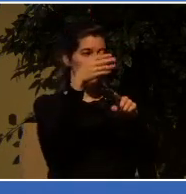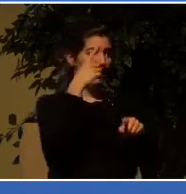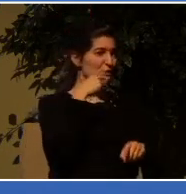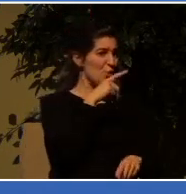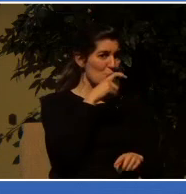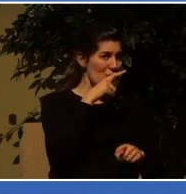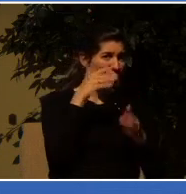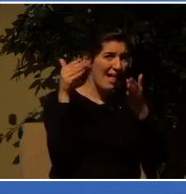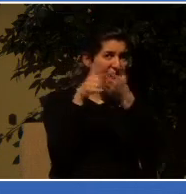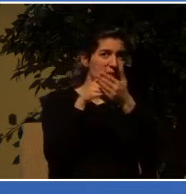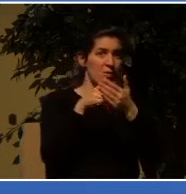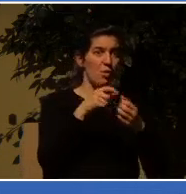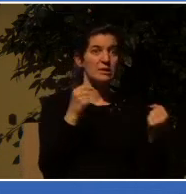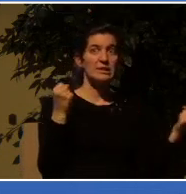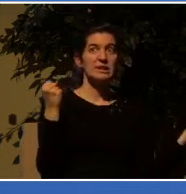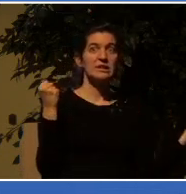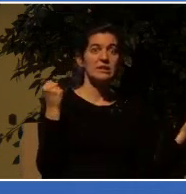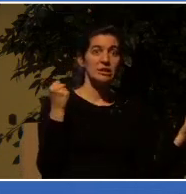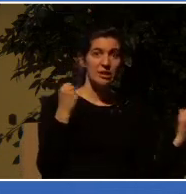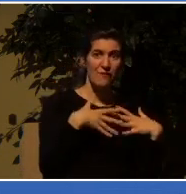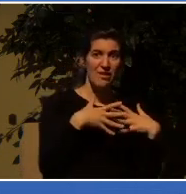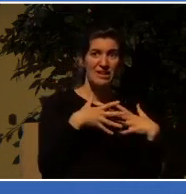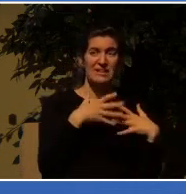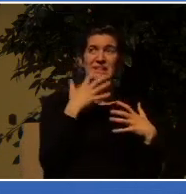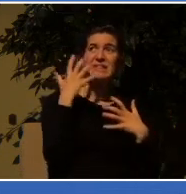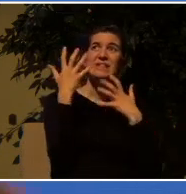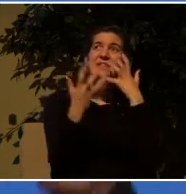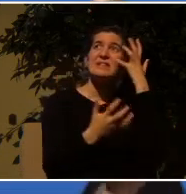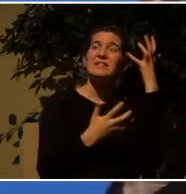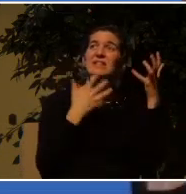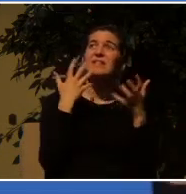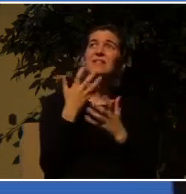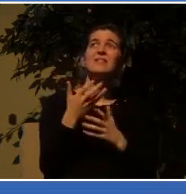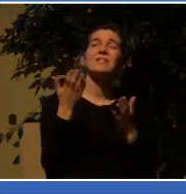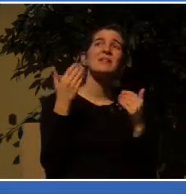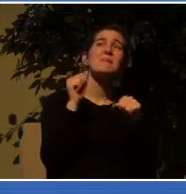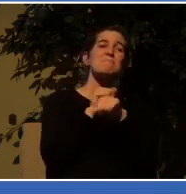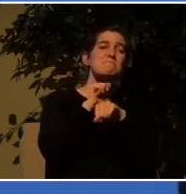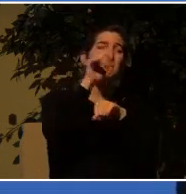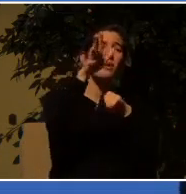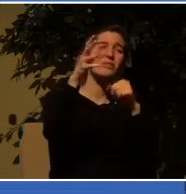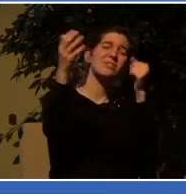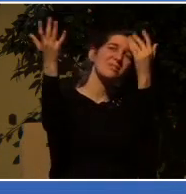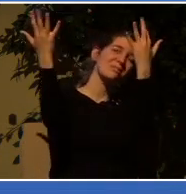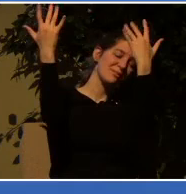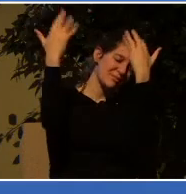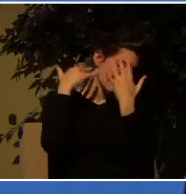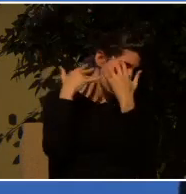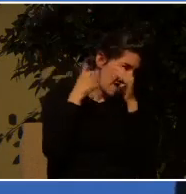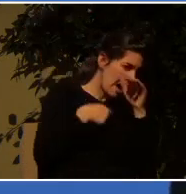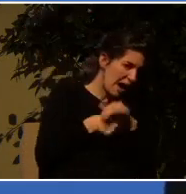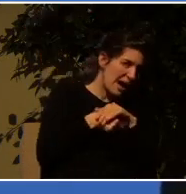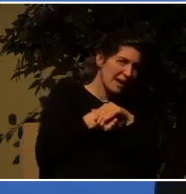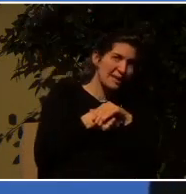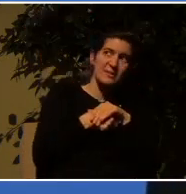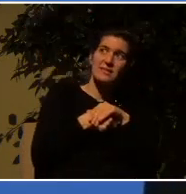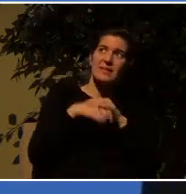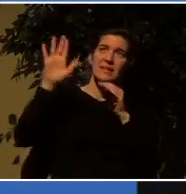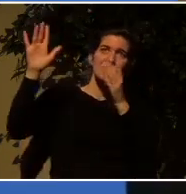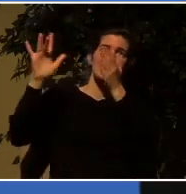historically and people will cry out for the mountains to cover them and to hide them from the glory